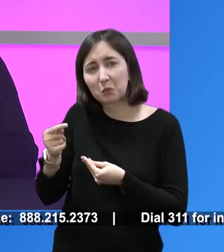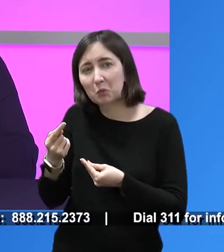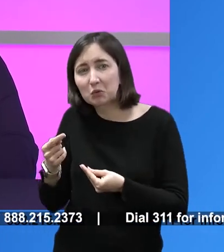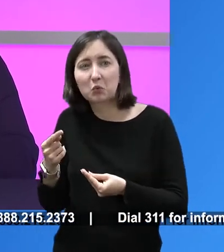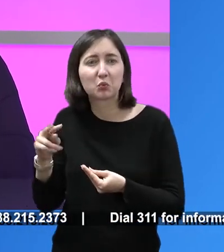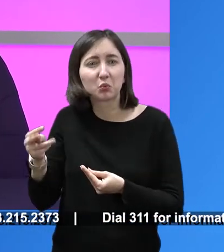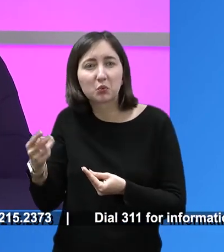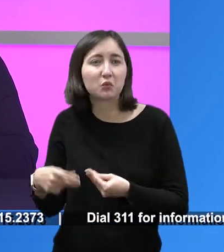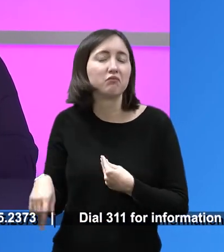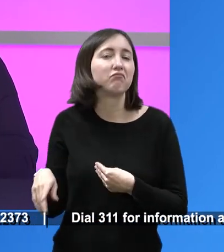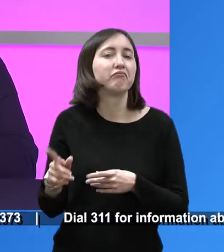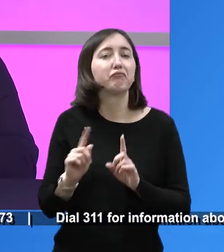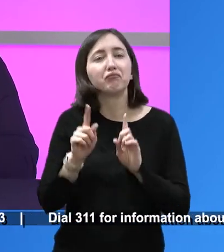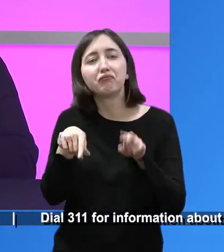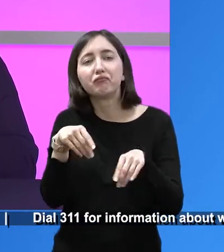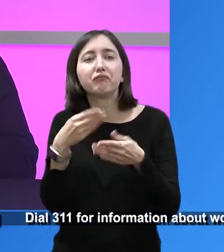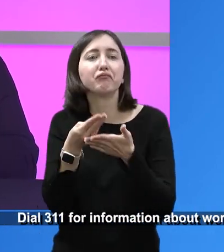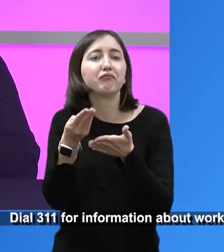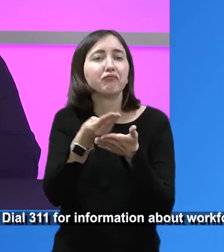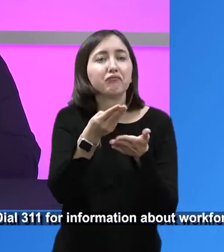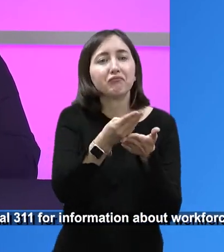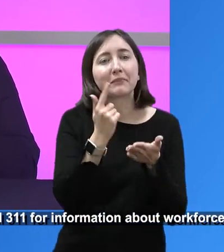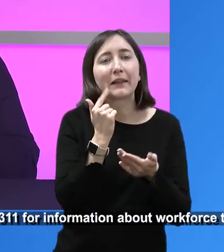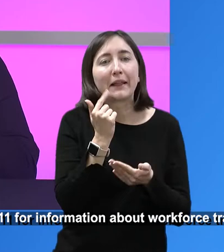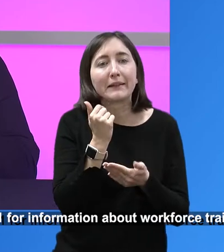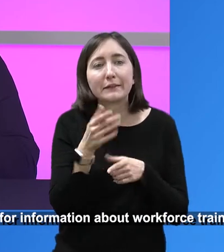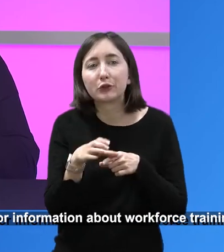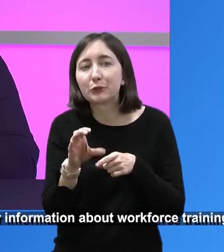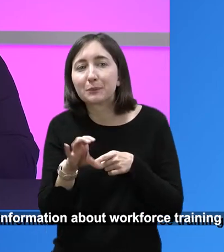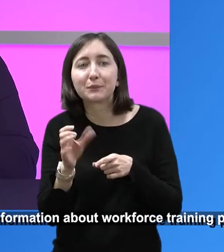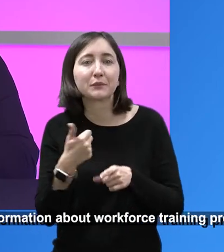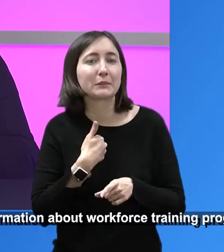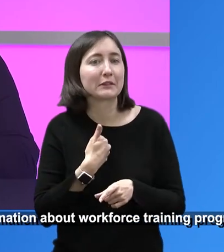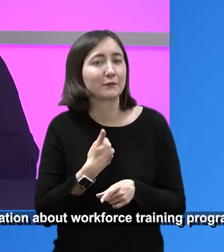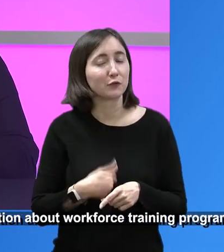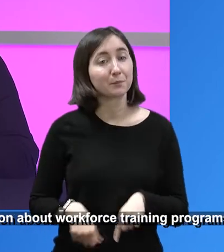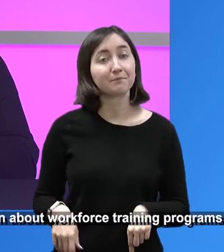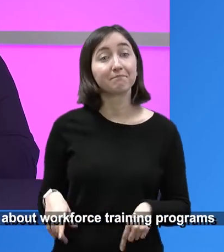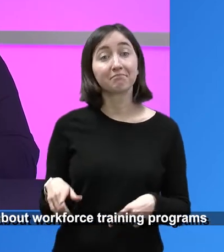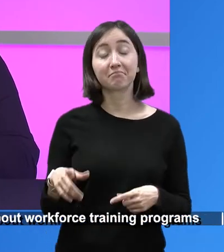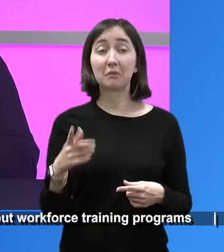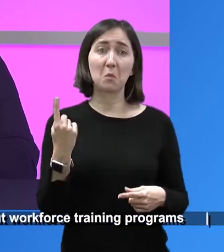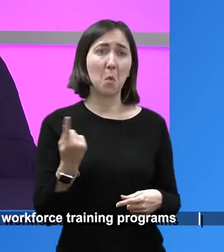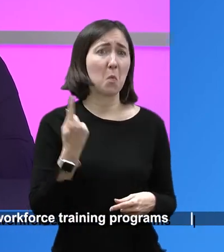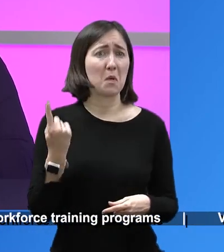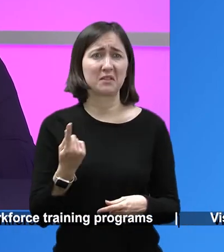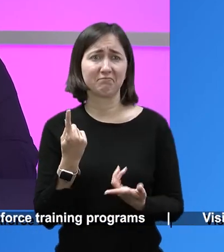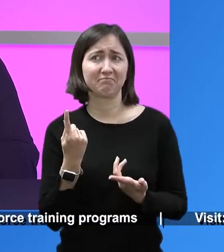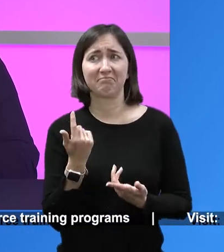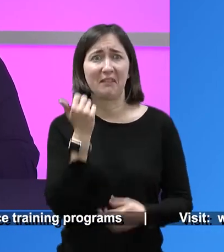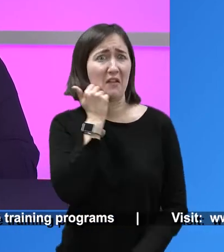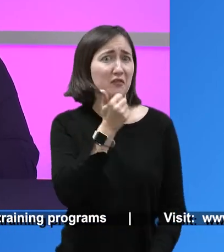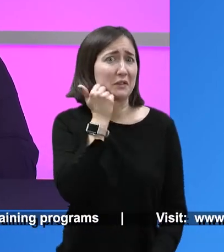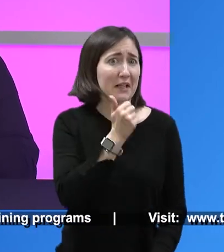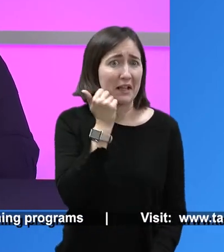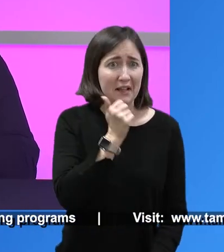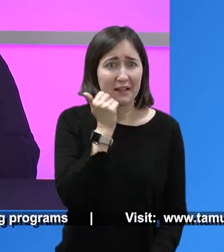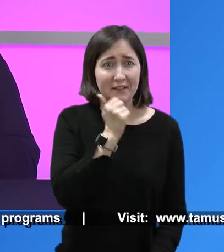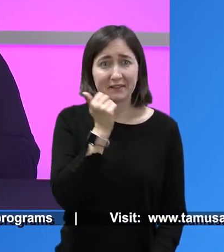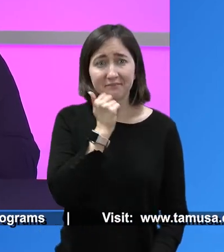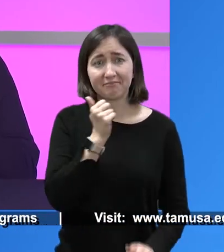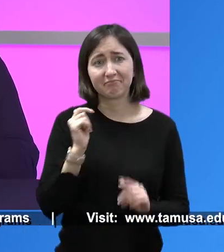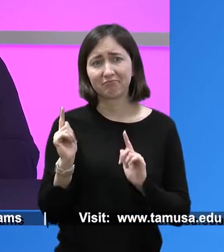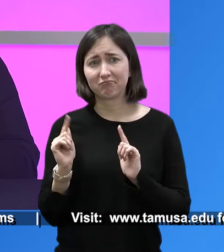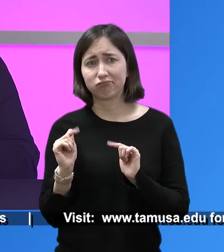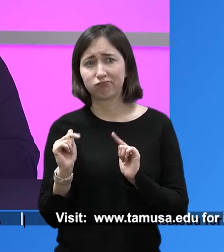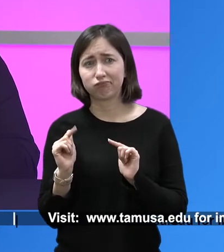would all go, you know, my brothers and my cousins, and go to the same little grocery store probably once a day. And